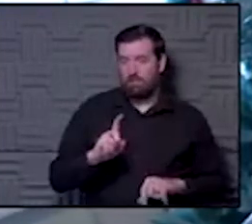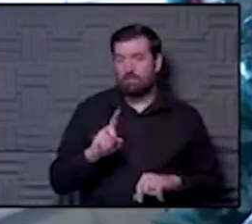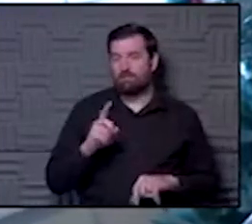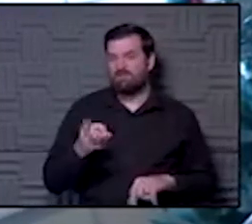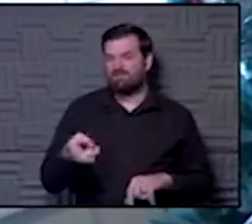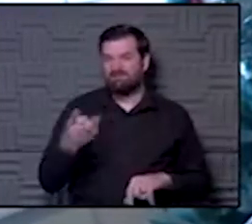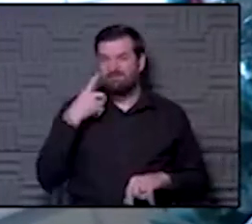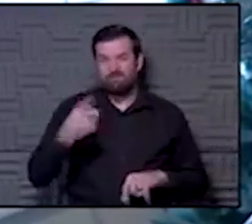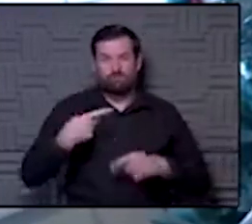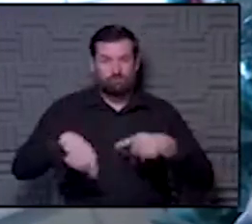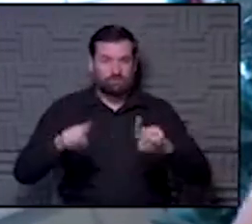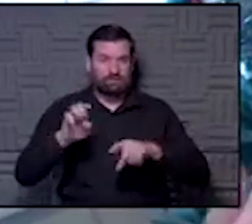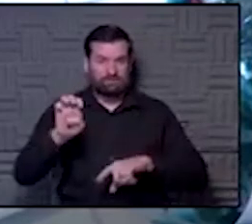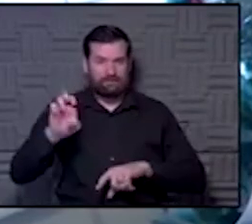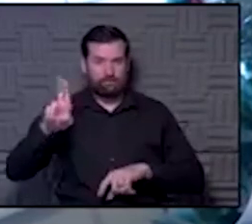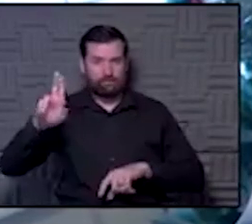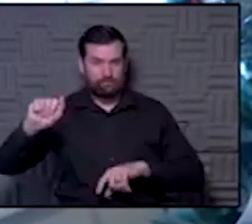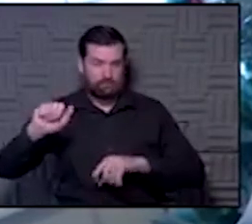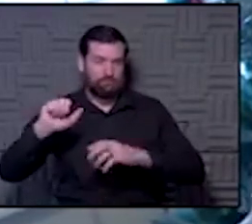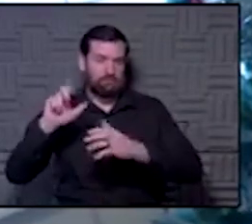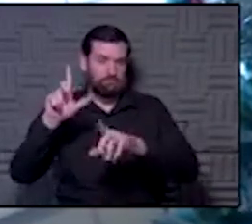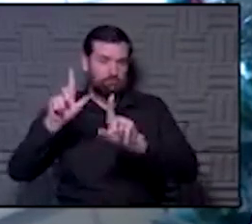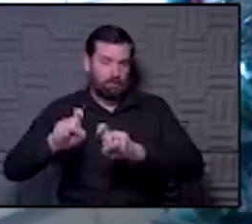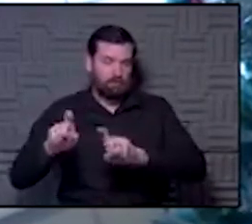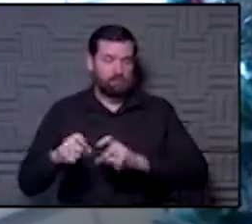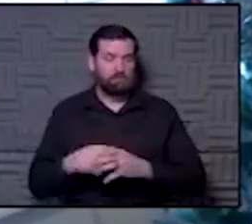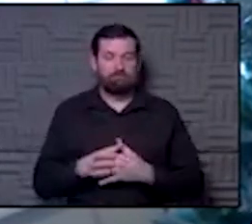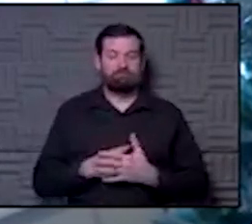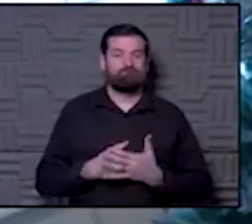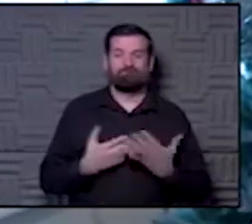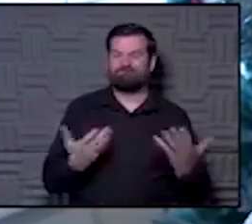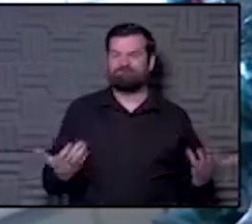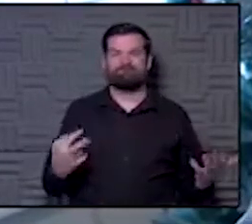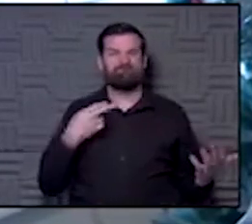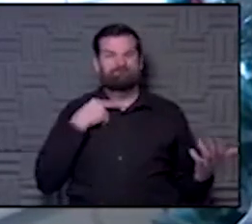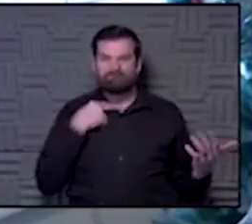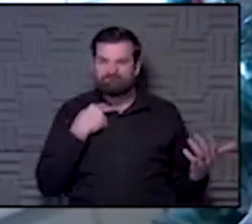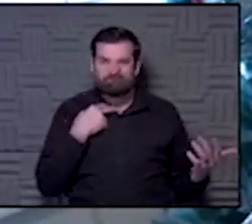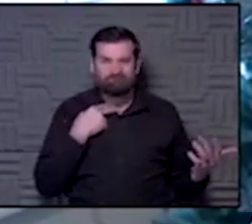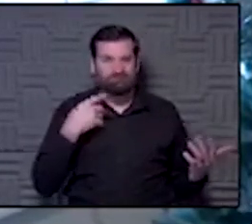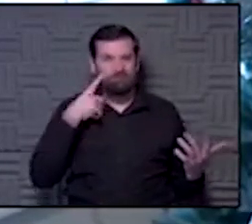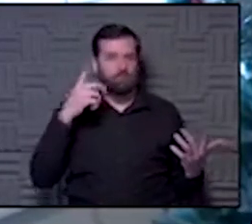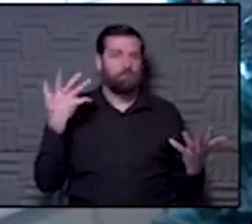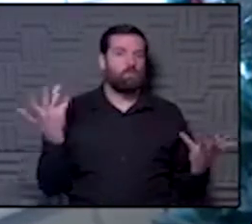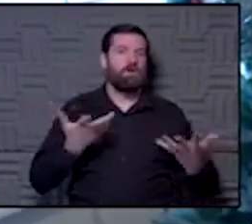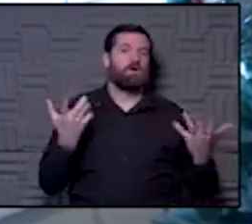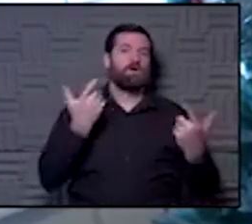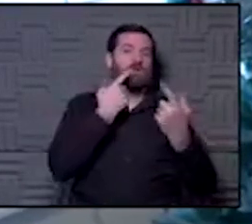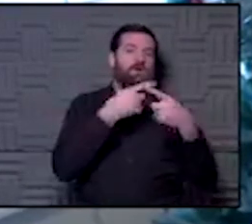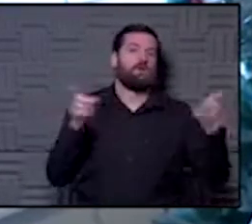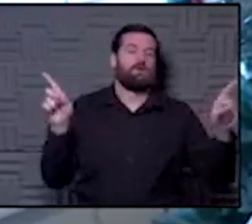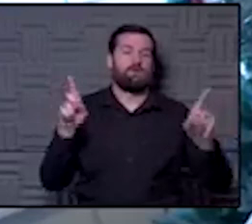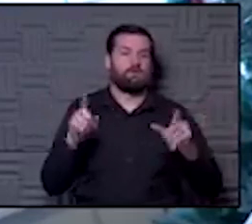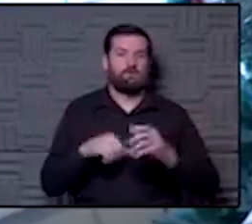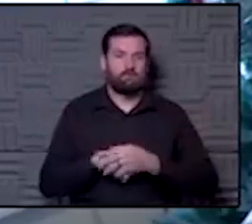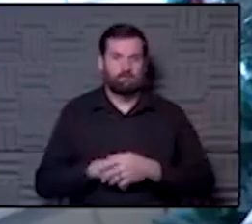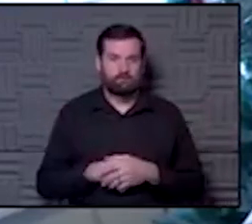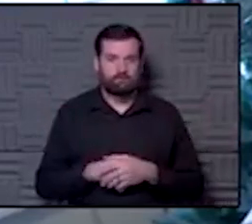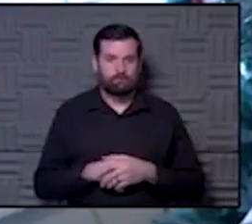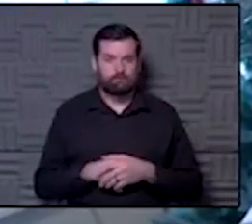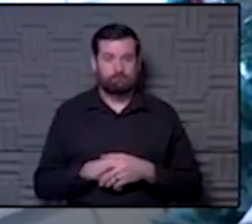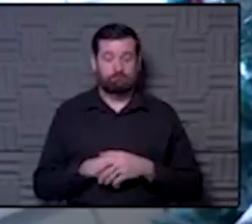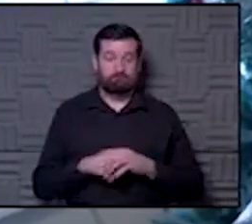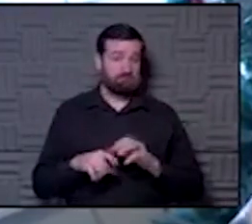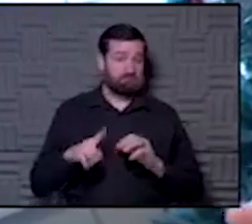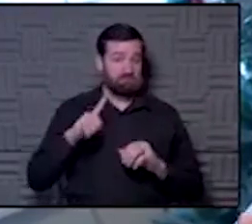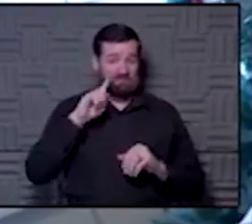authorization. So we're very handicapped as far as what to tell people. There's not a priori reason to think a